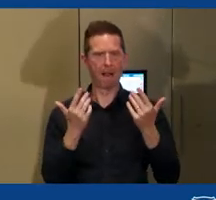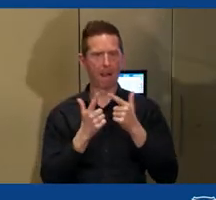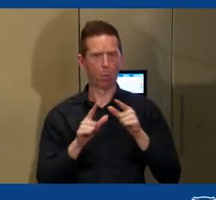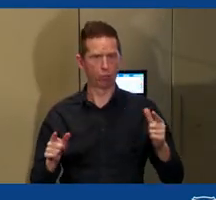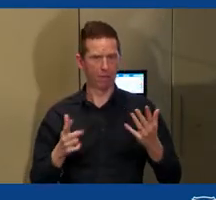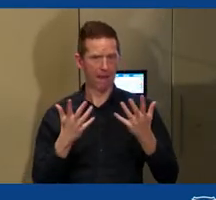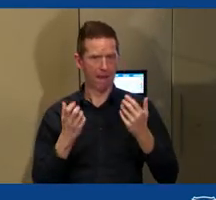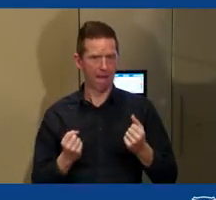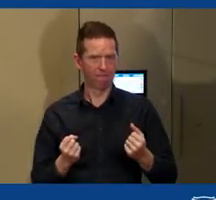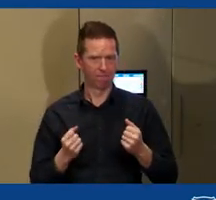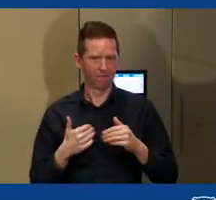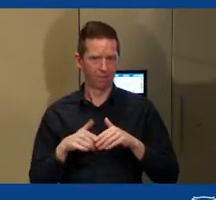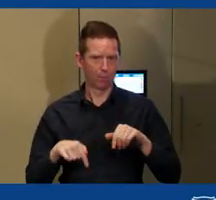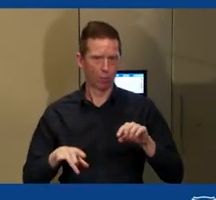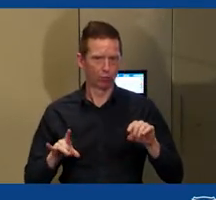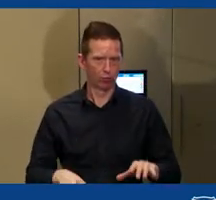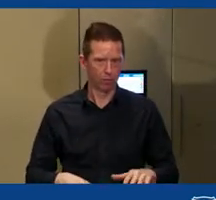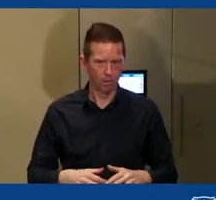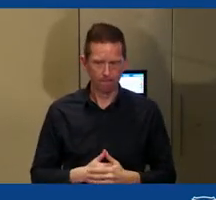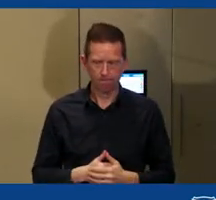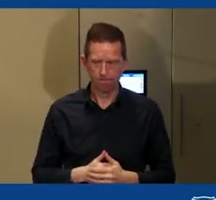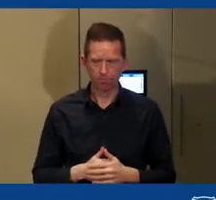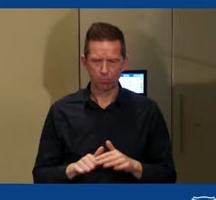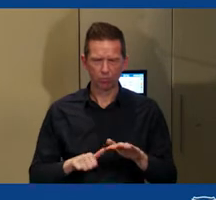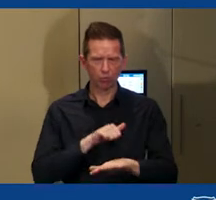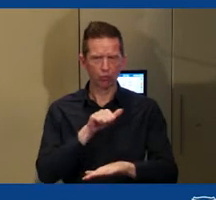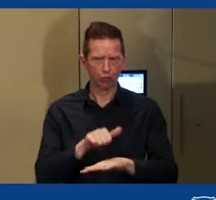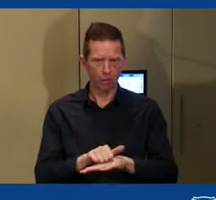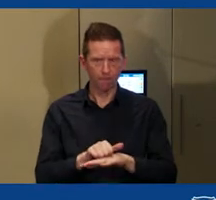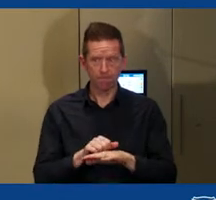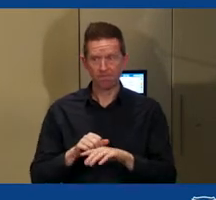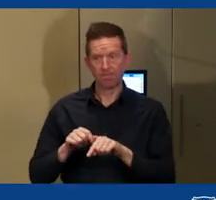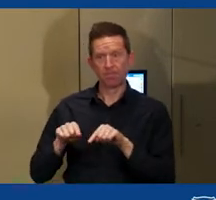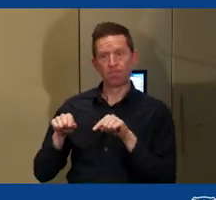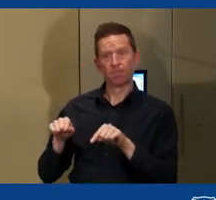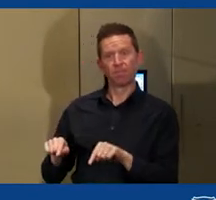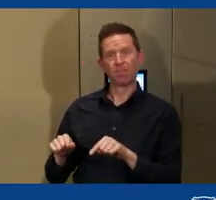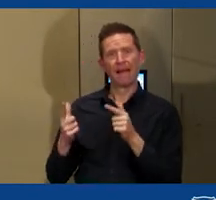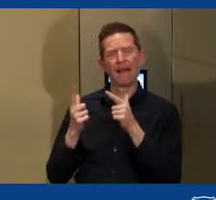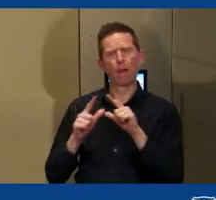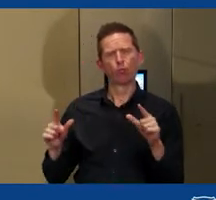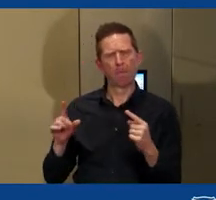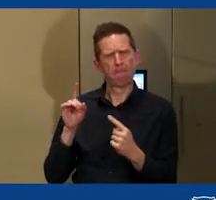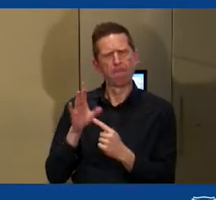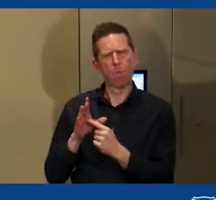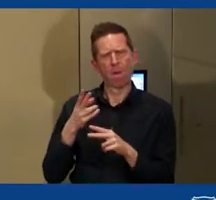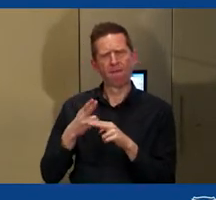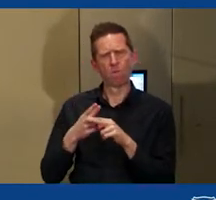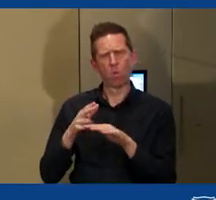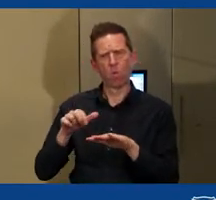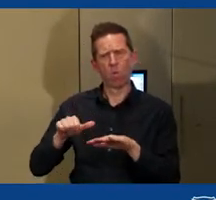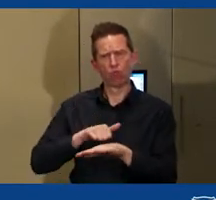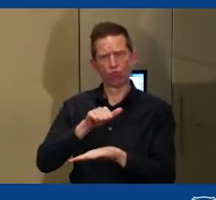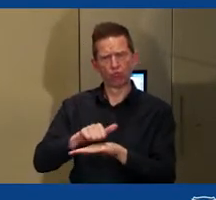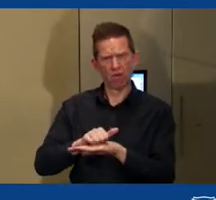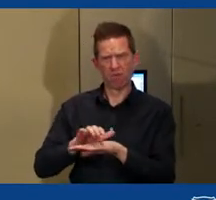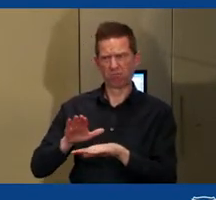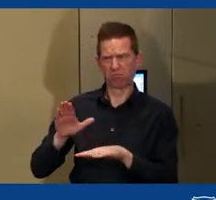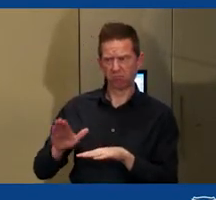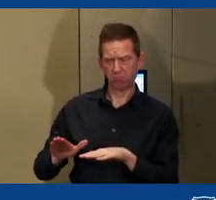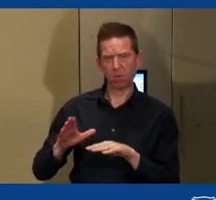the continent. And these languages are centrally important to issues of culture and land and heritage